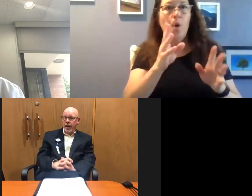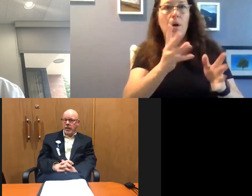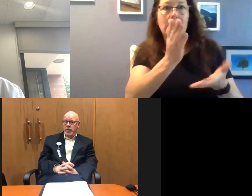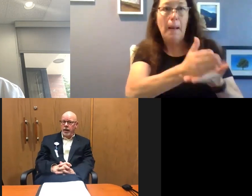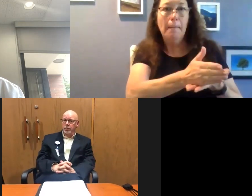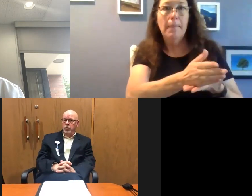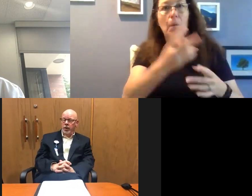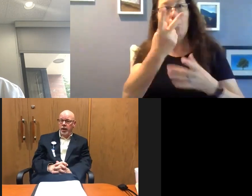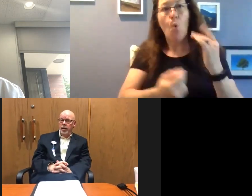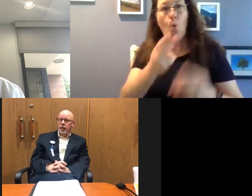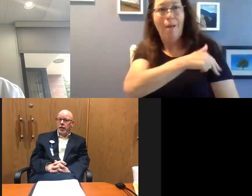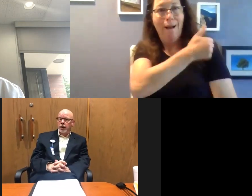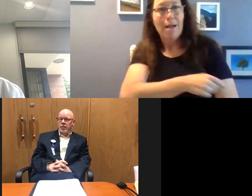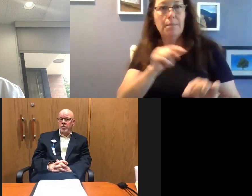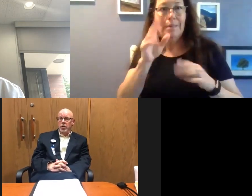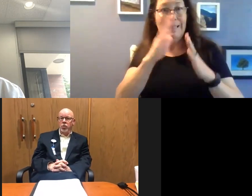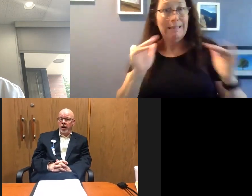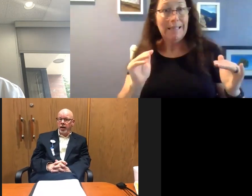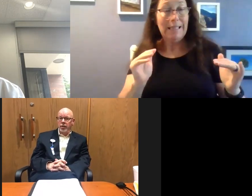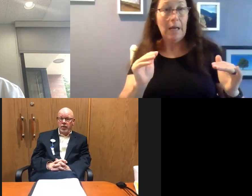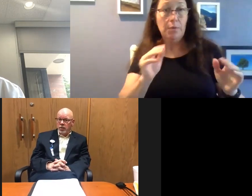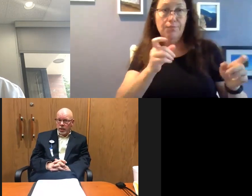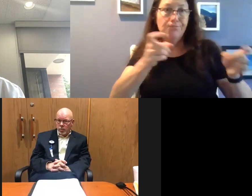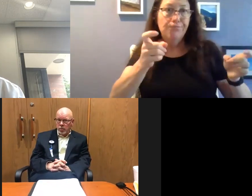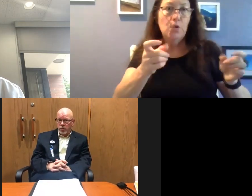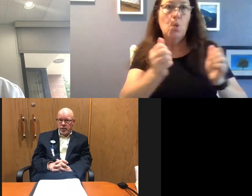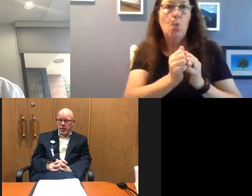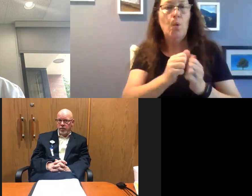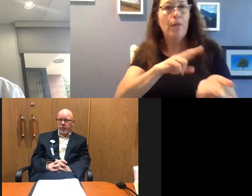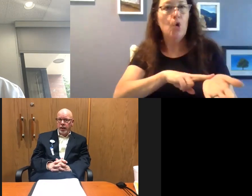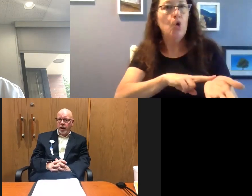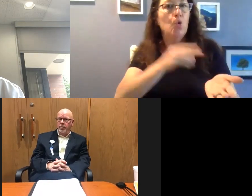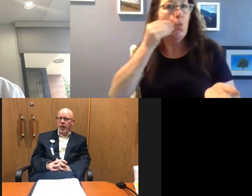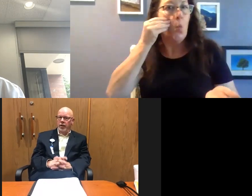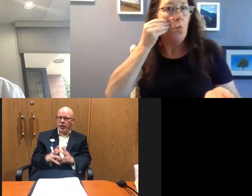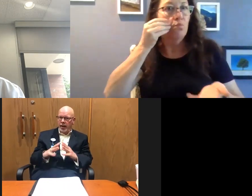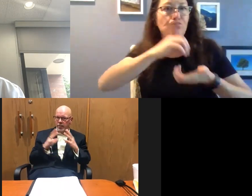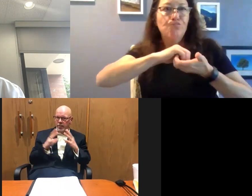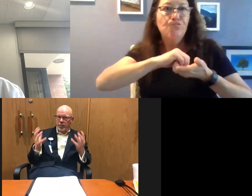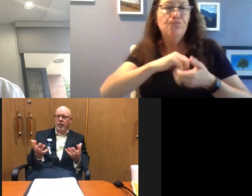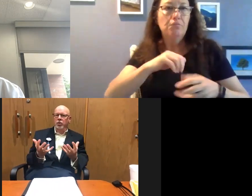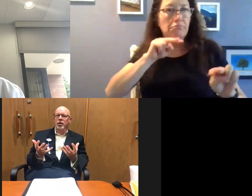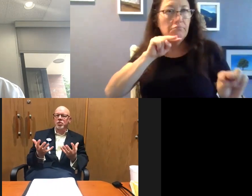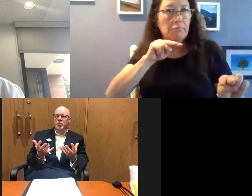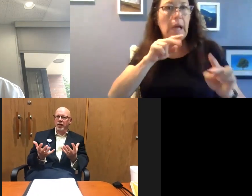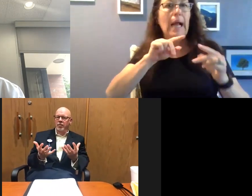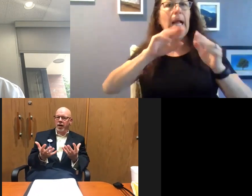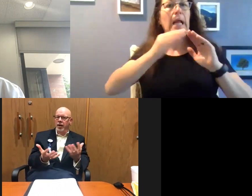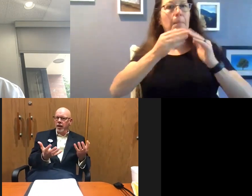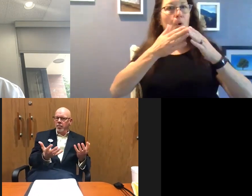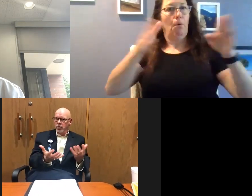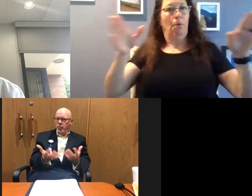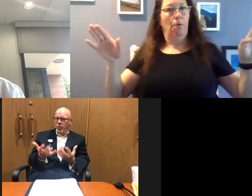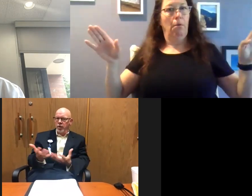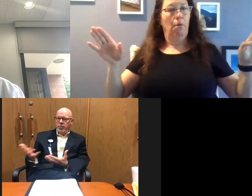and Trinity, in terms of coordinating with our nursing homes, for instance, and looking at this from a community perspective on